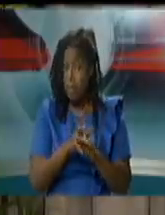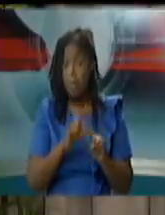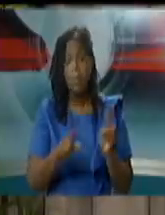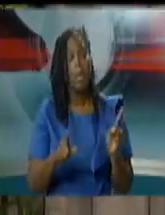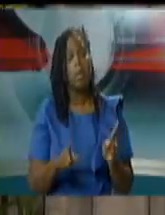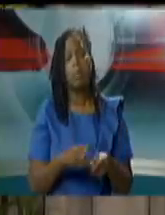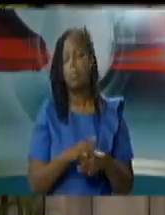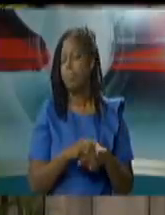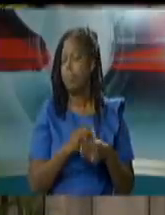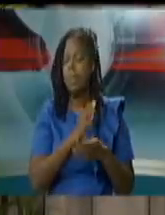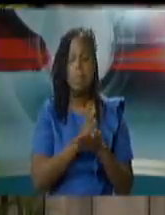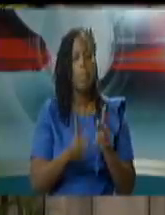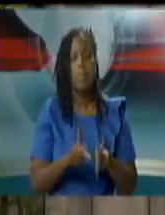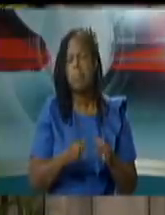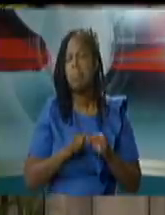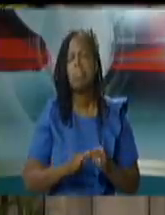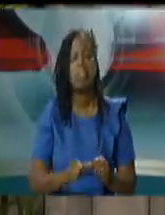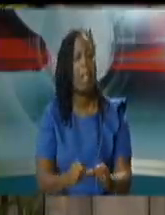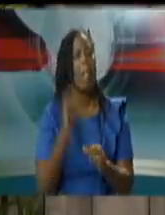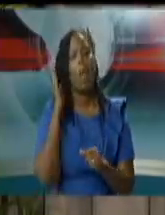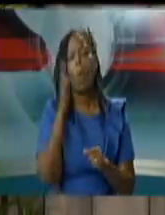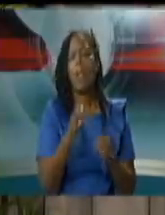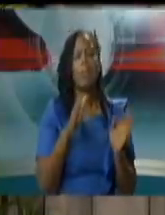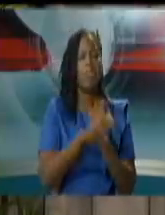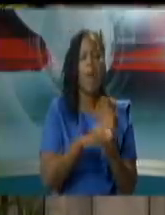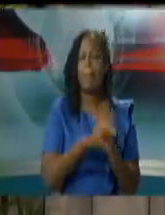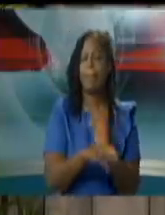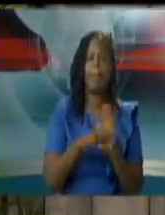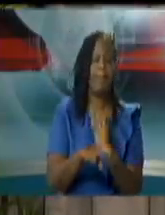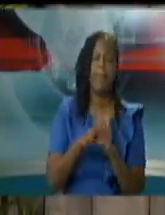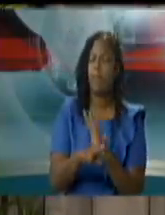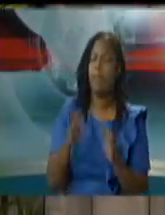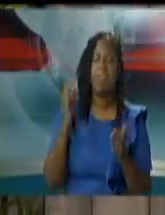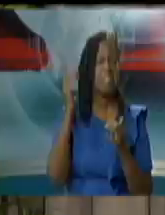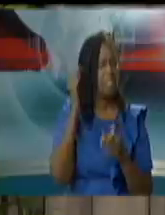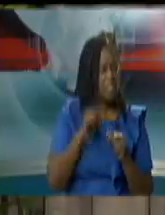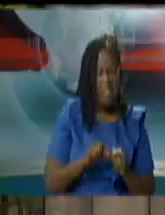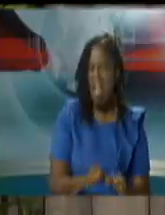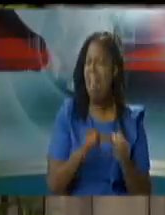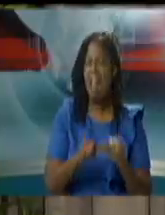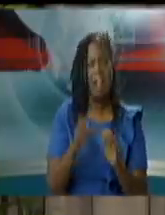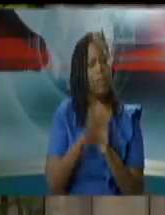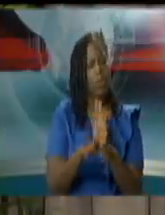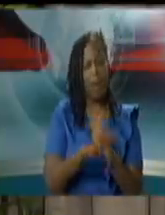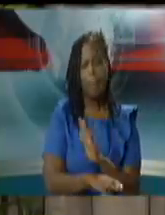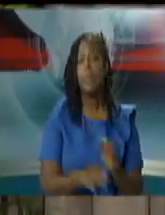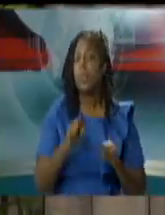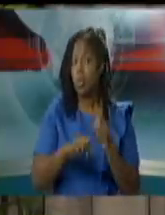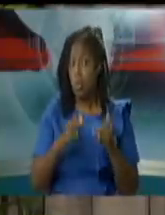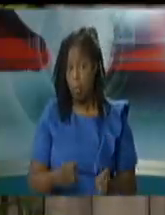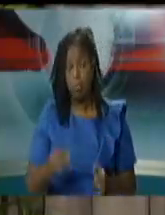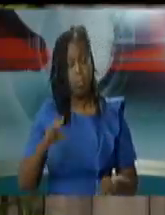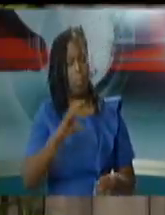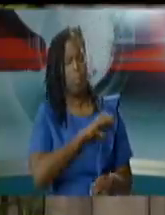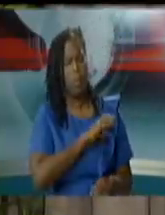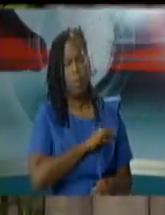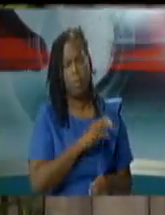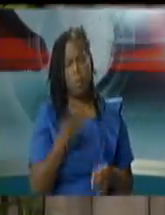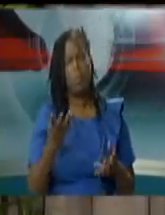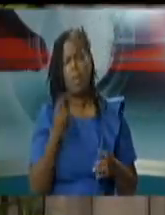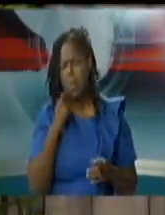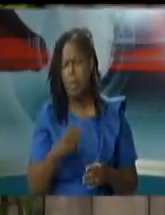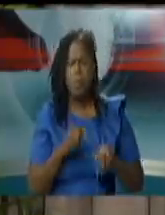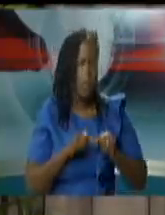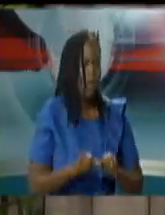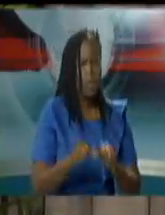kept a very keen eye on activities there are operations that are afoot on a constant basis the minister of